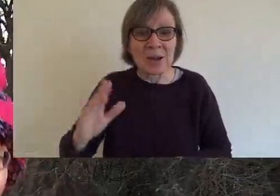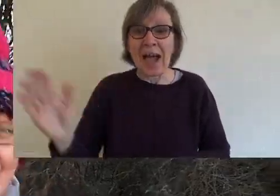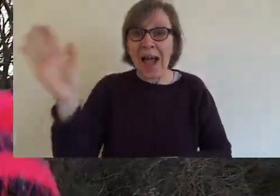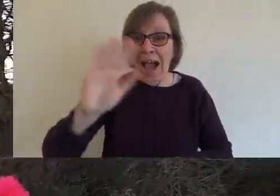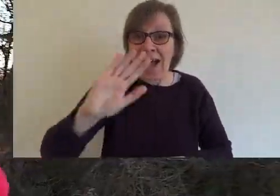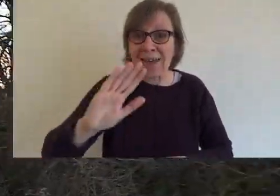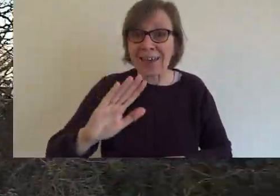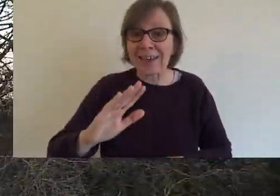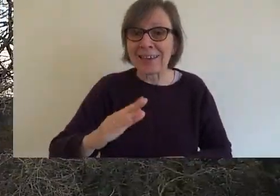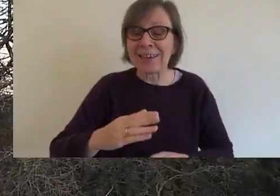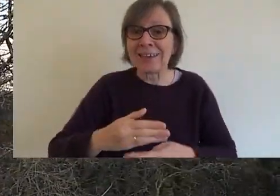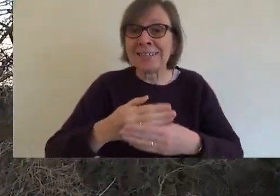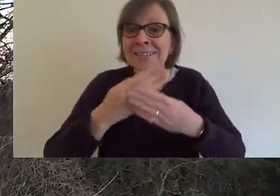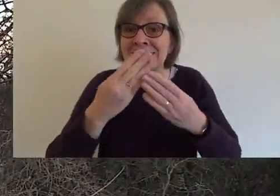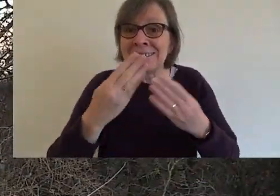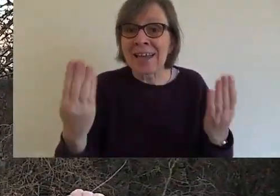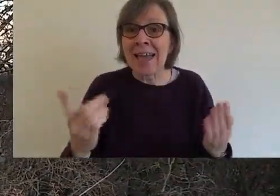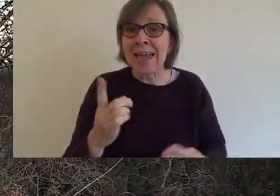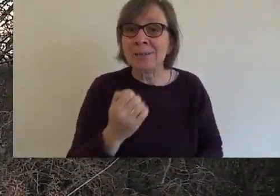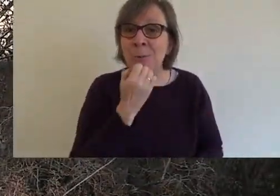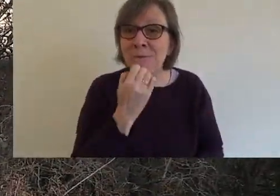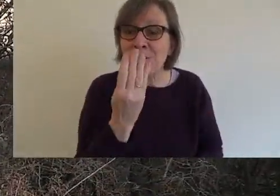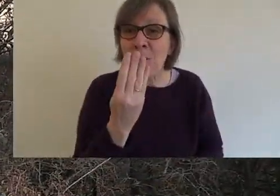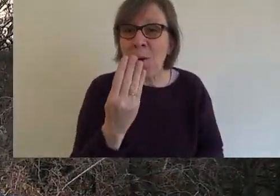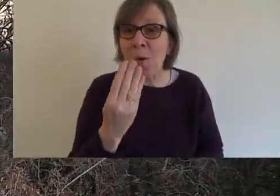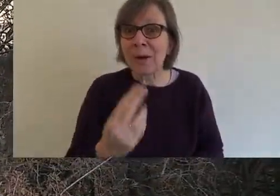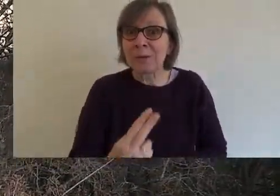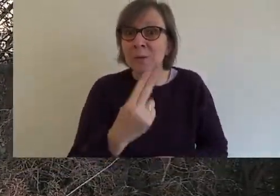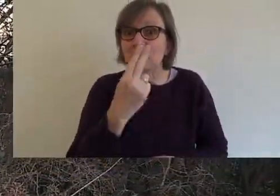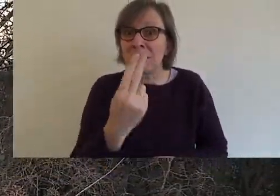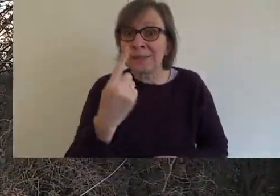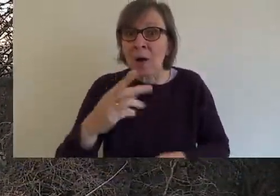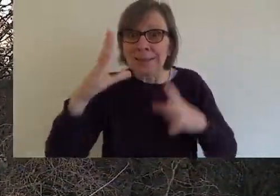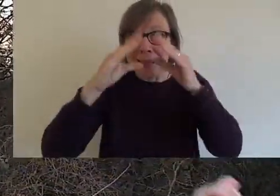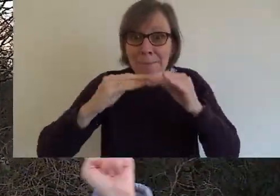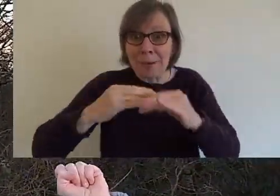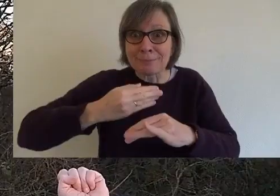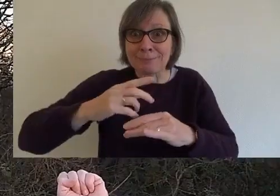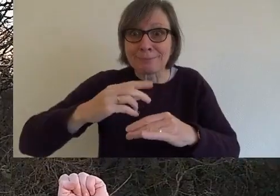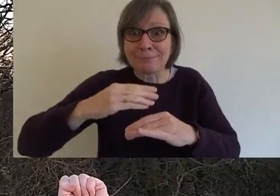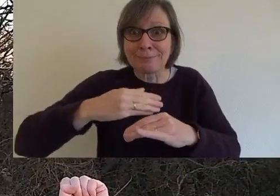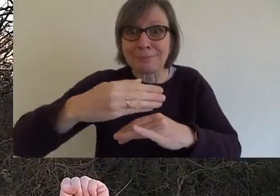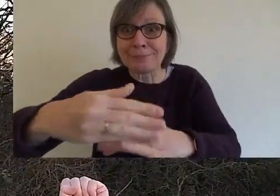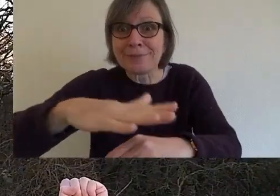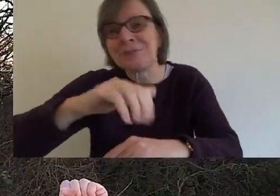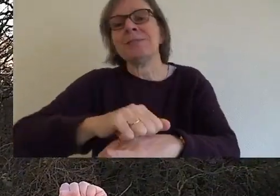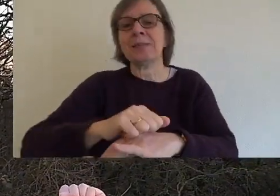Hiya! Day four! Only 21 more sleeps left till Christmas. Yay!